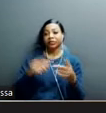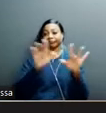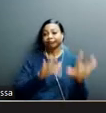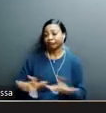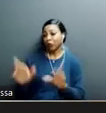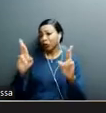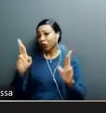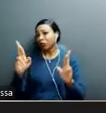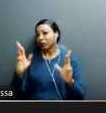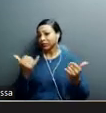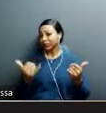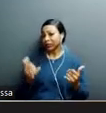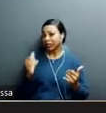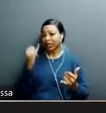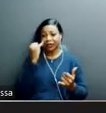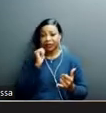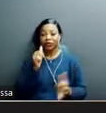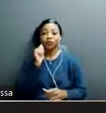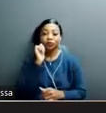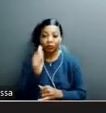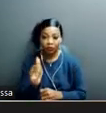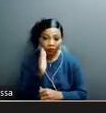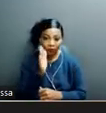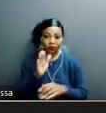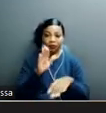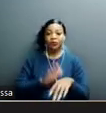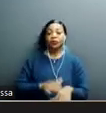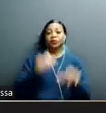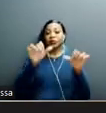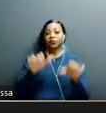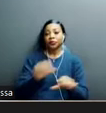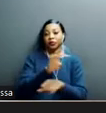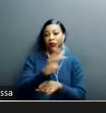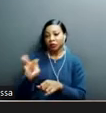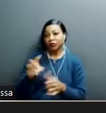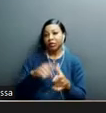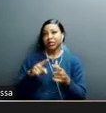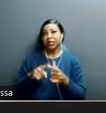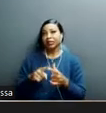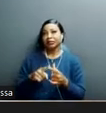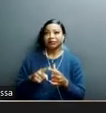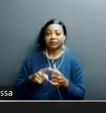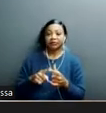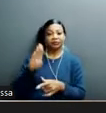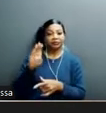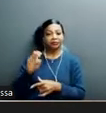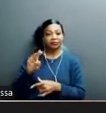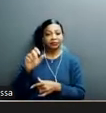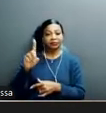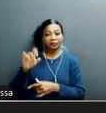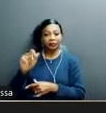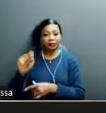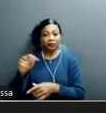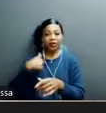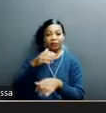or by the end of tomorrow that should be up on our website. Um, and then a couple of days, I think, with Benedict to have that up on her